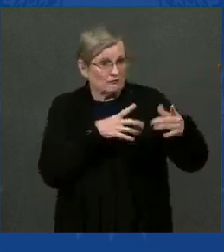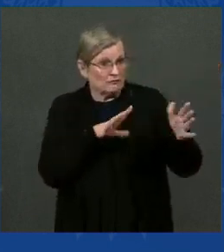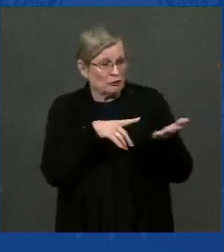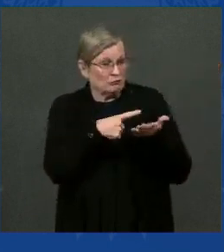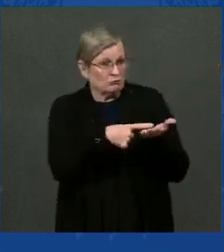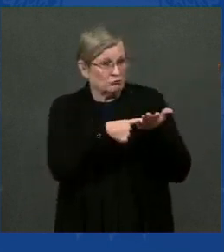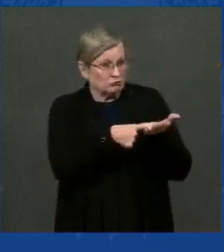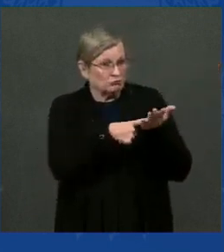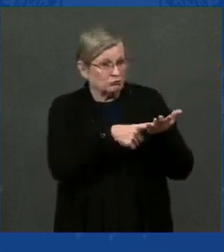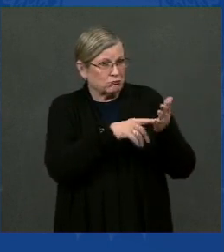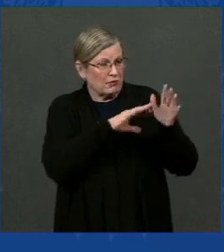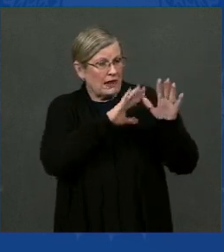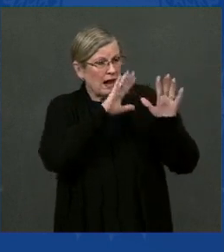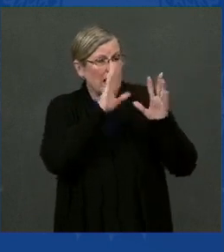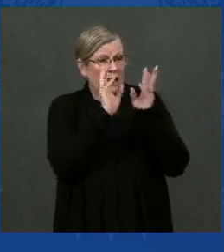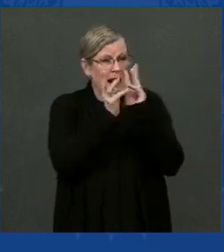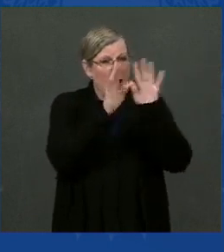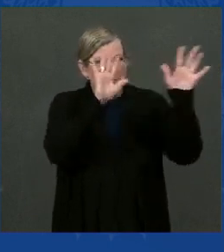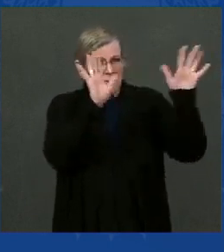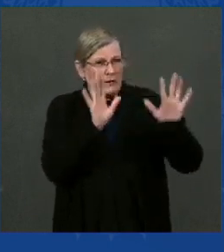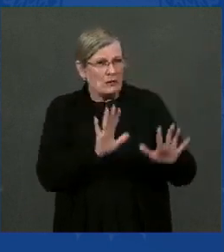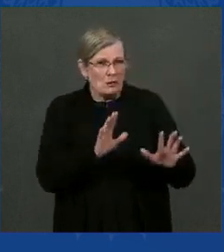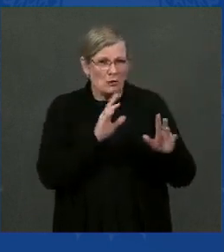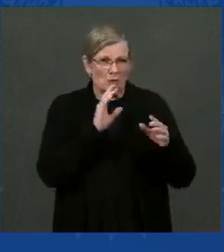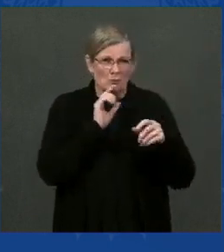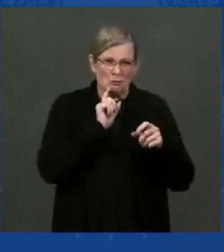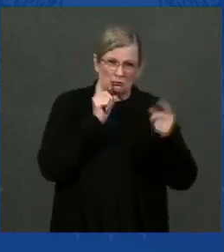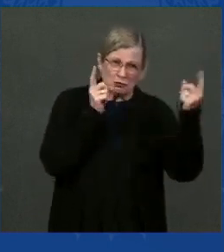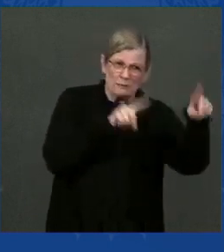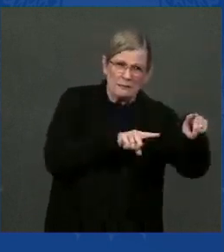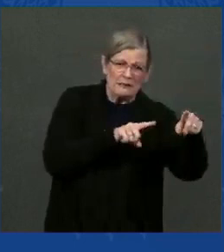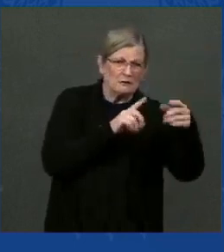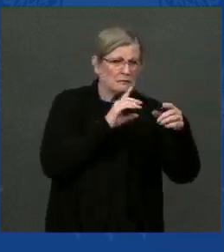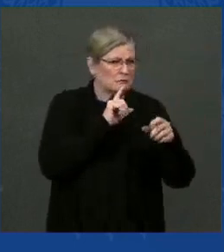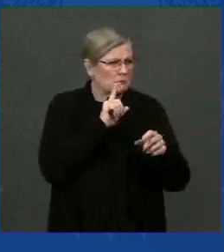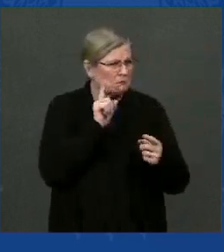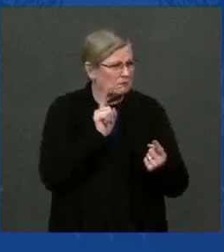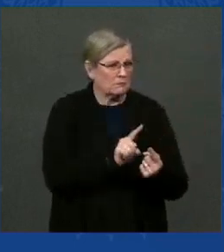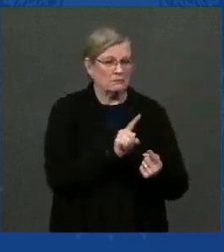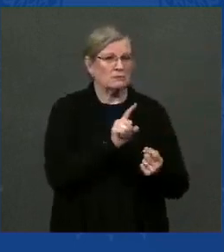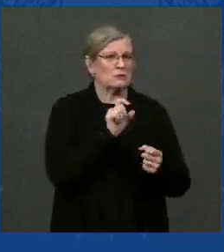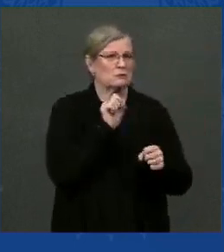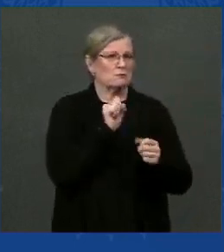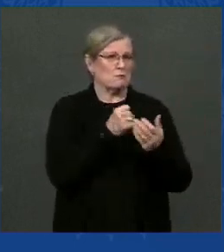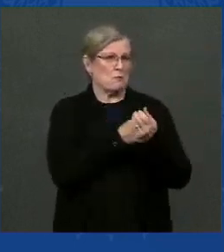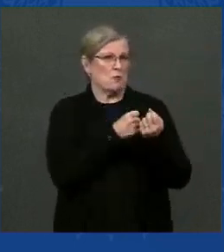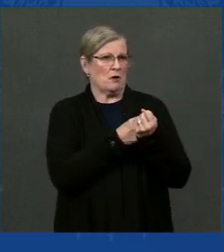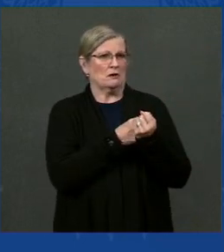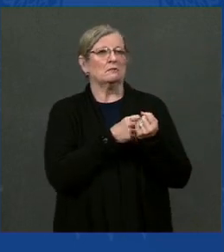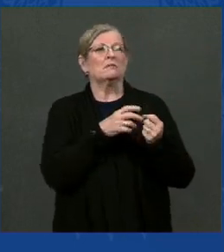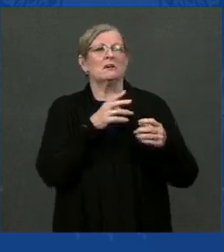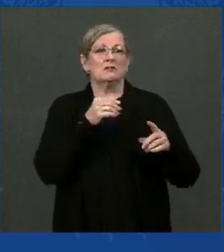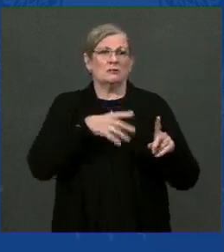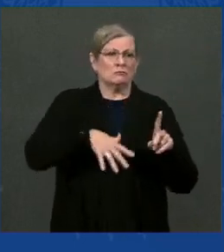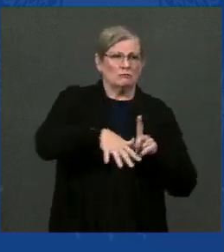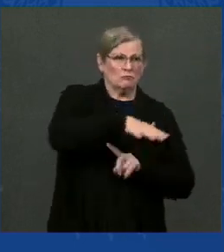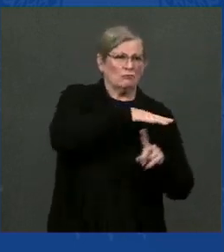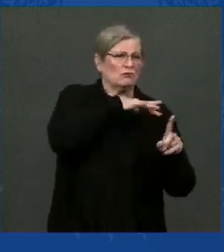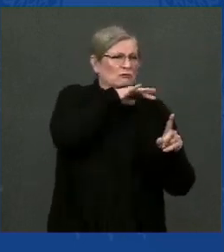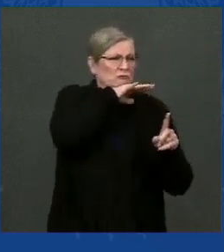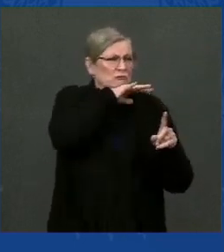demonstrating the commitment to support the rest of the world, particularly those countries that are on the front lines of the climate crisis. Today,